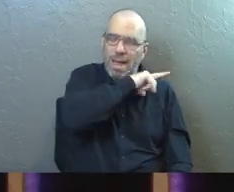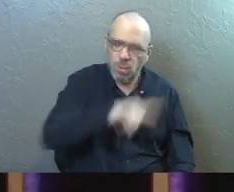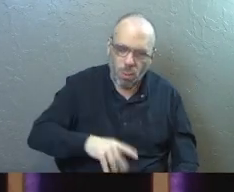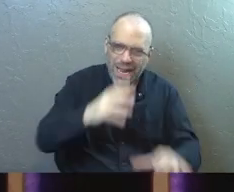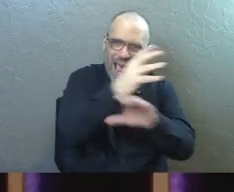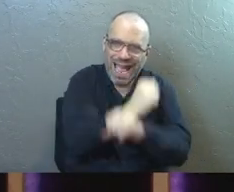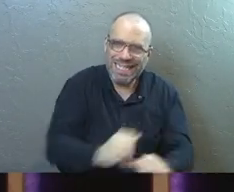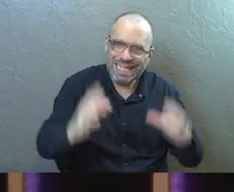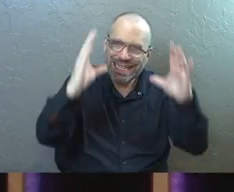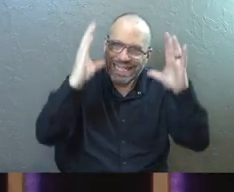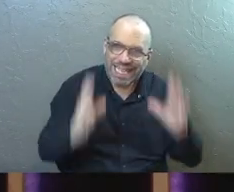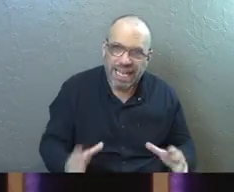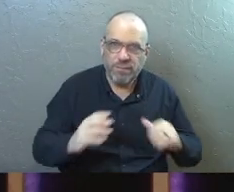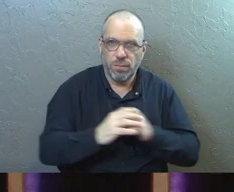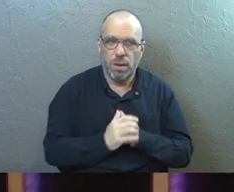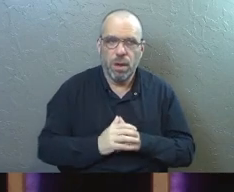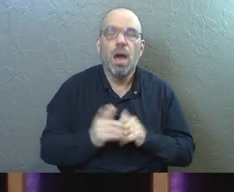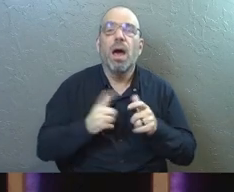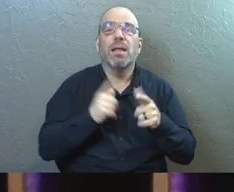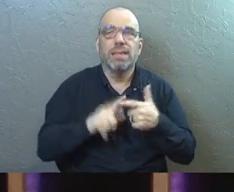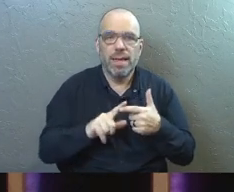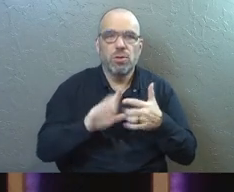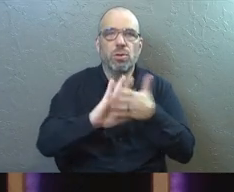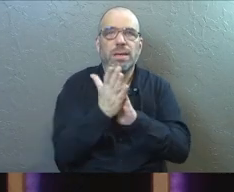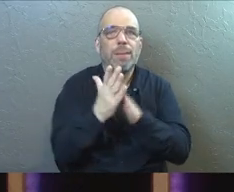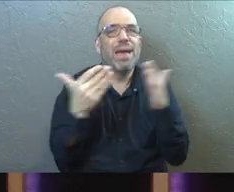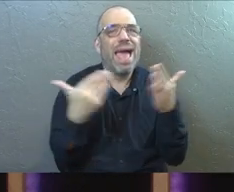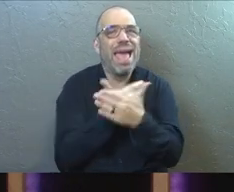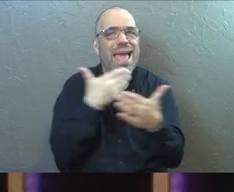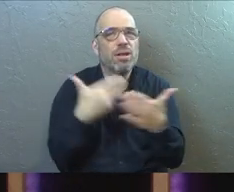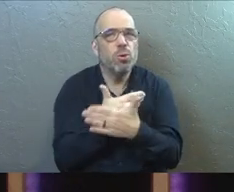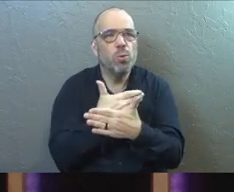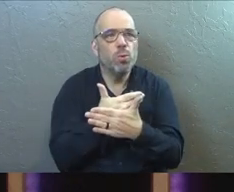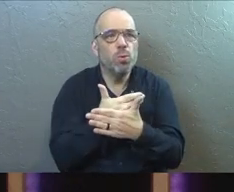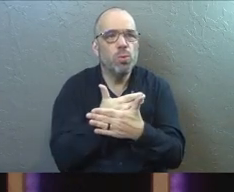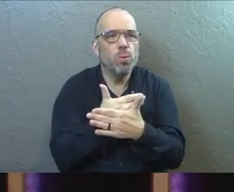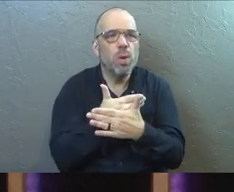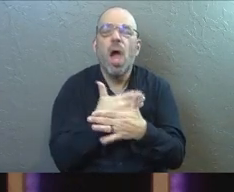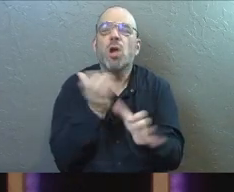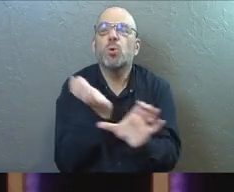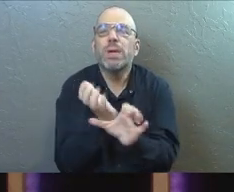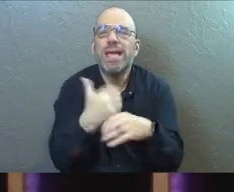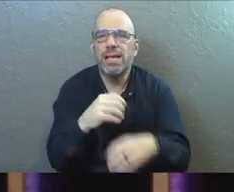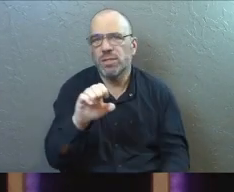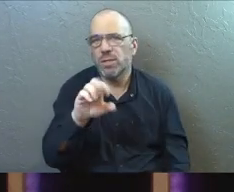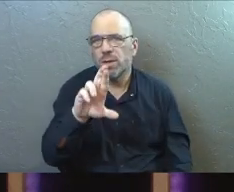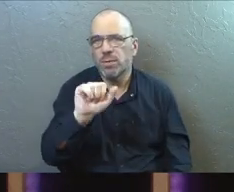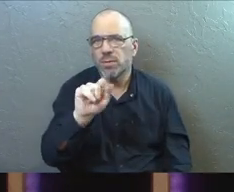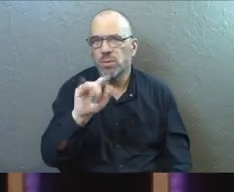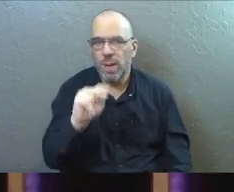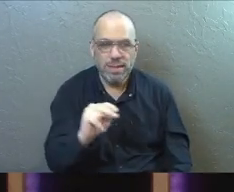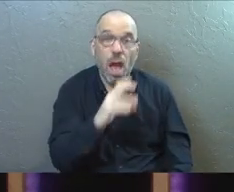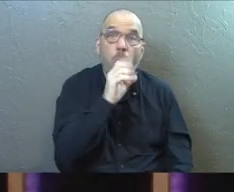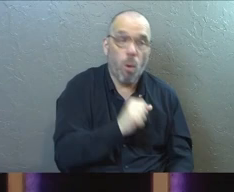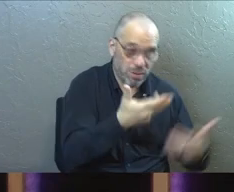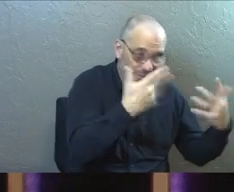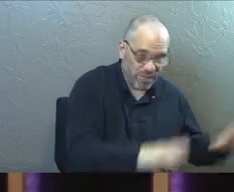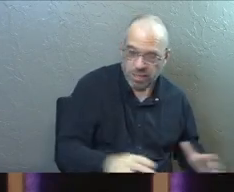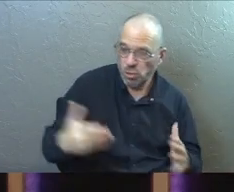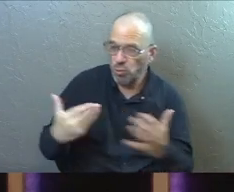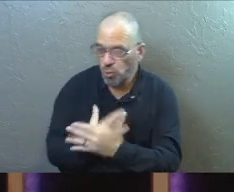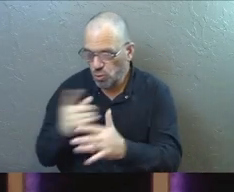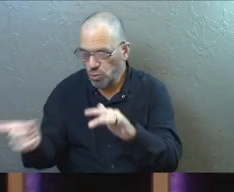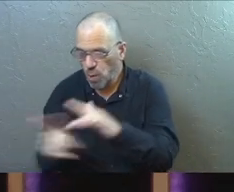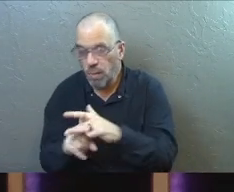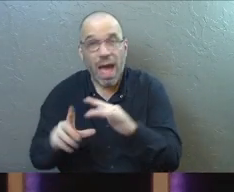Savior, then you become a new creation, the scripture says. The old is gone and the new has come. And that